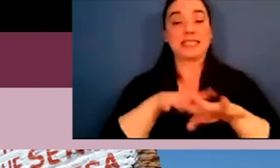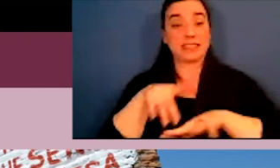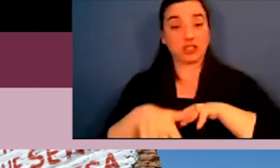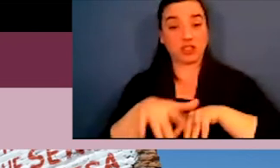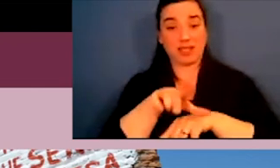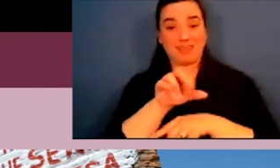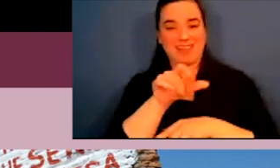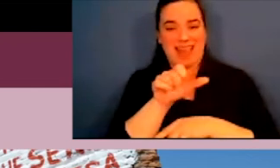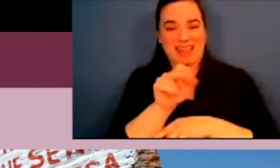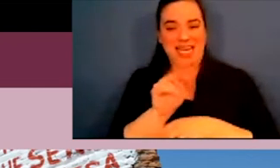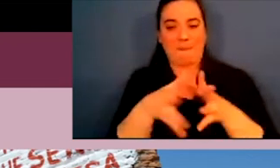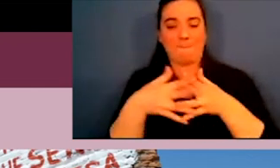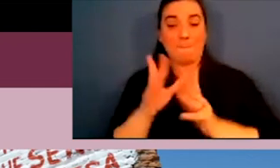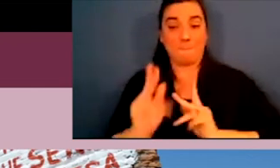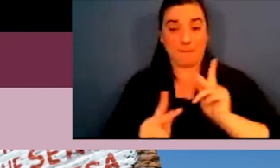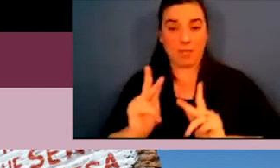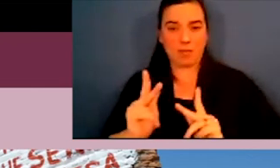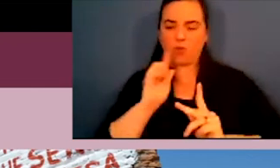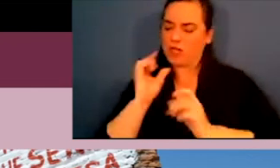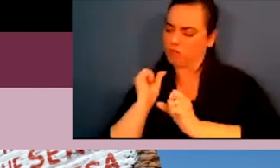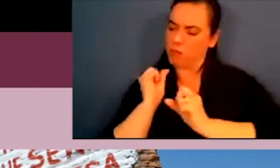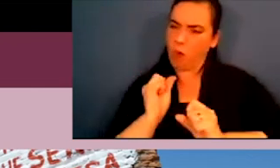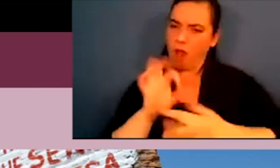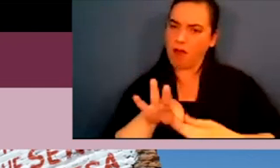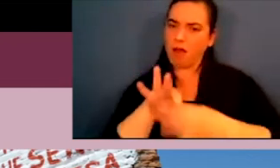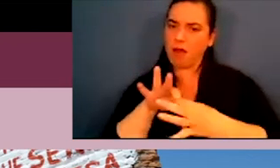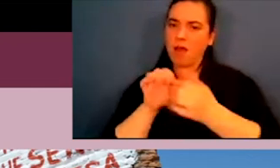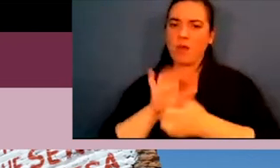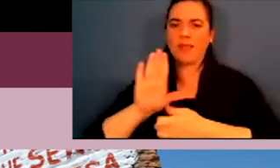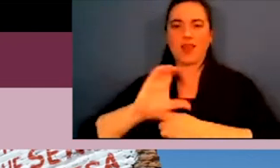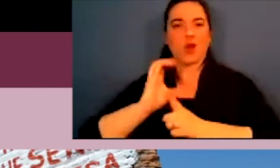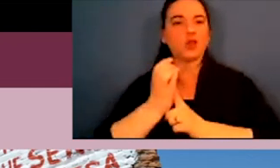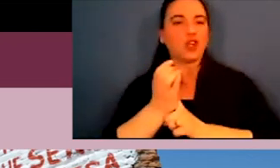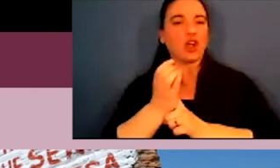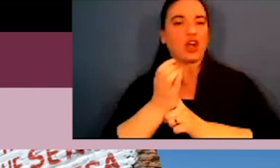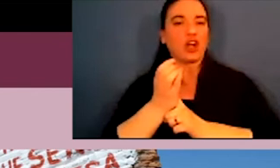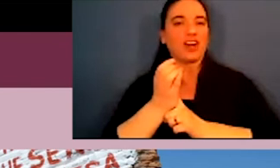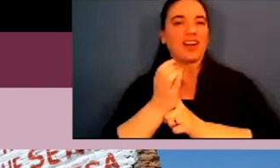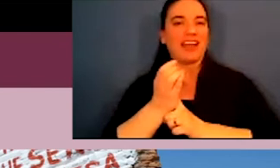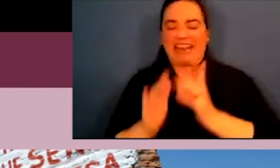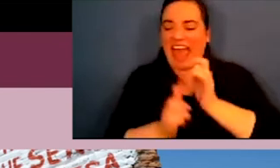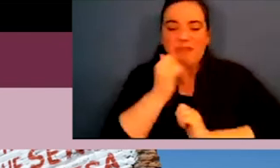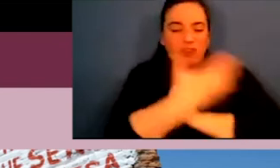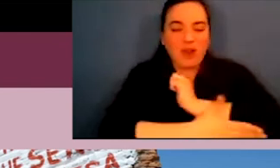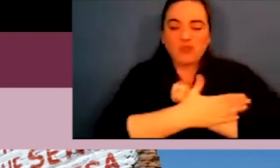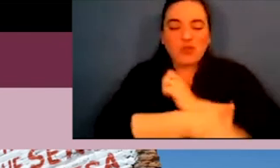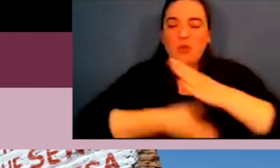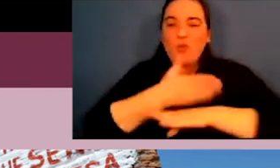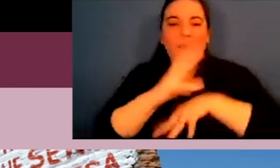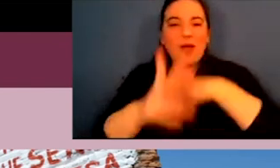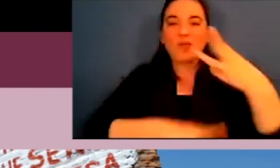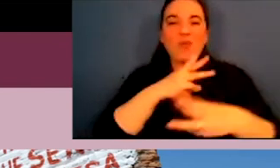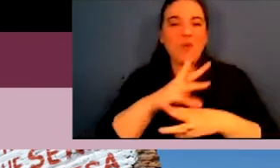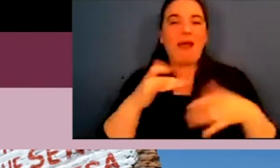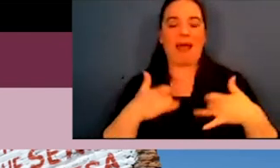find indigenous Latin American people, um, even with very strong connections to their heritage in